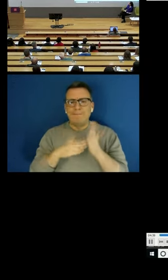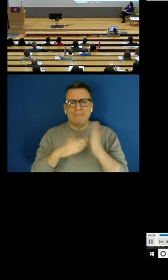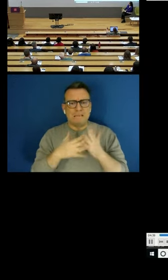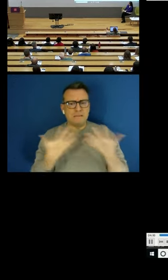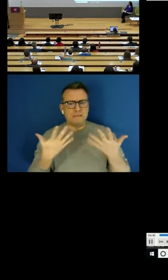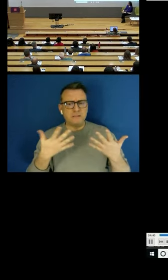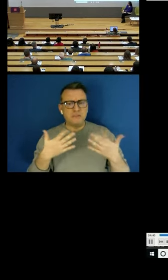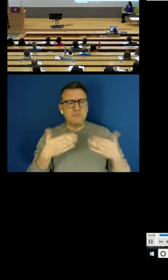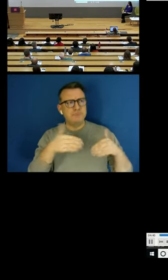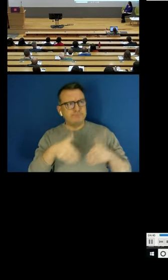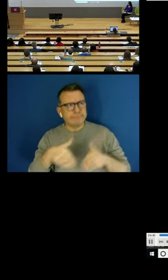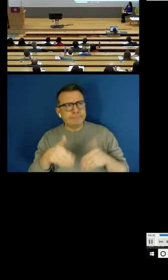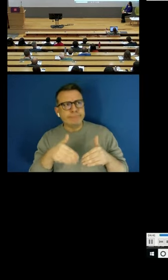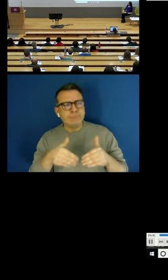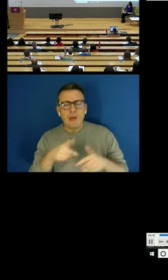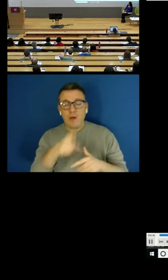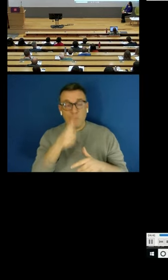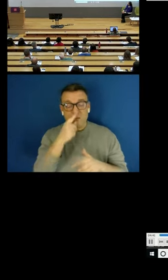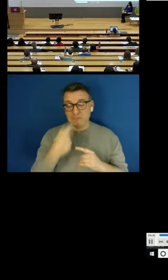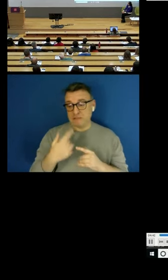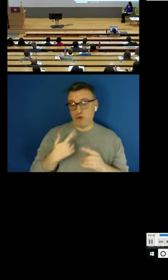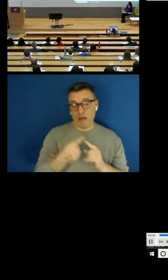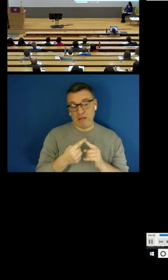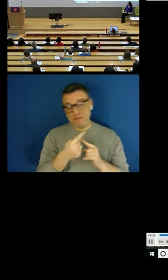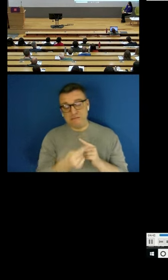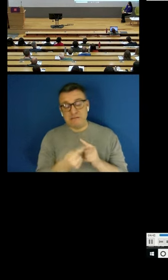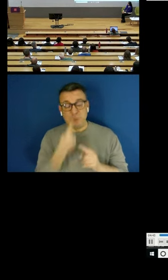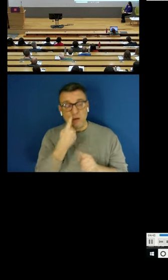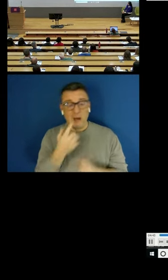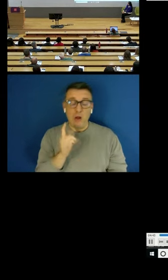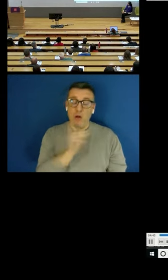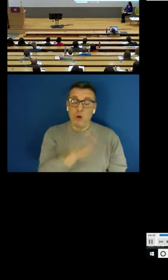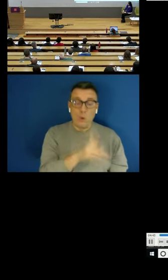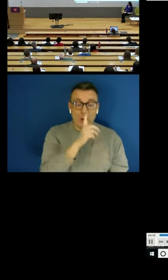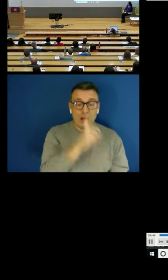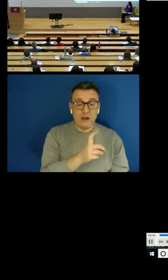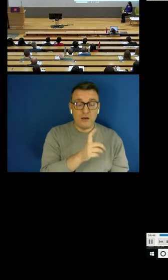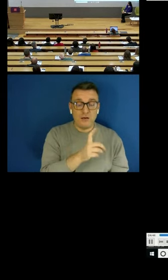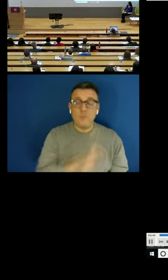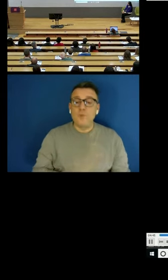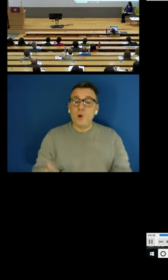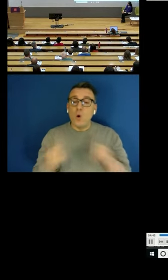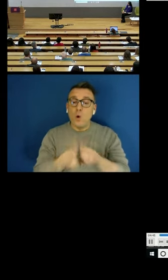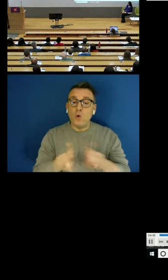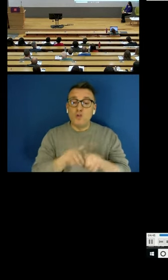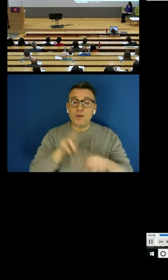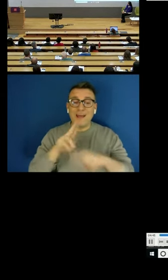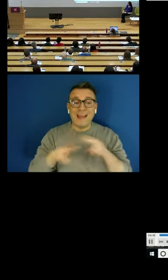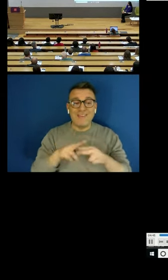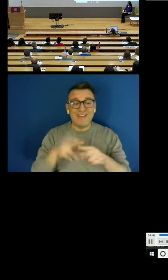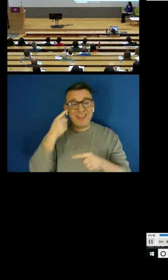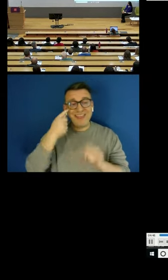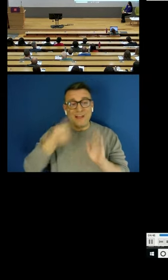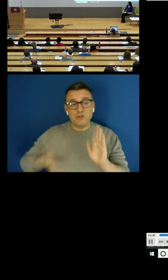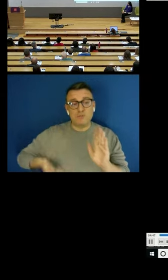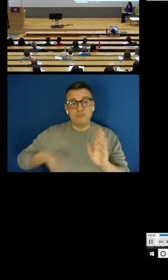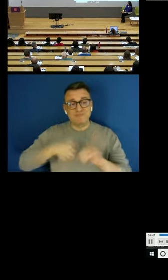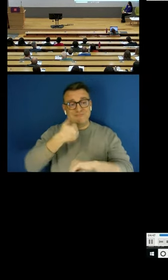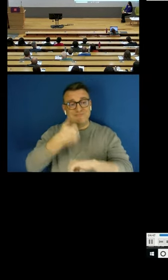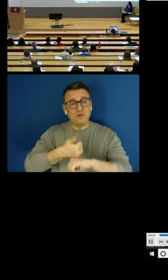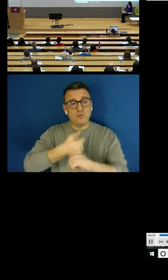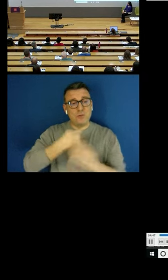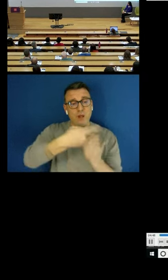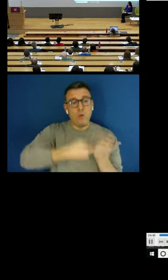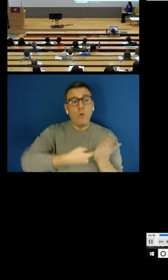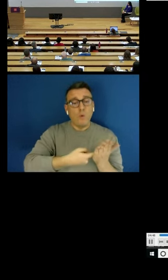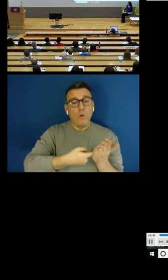and also I think if there is some type of regulations introduced where a